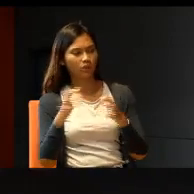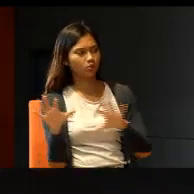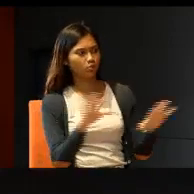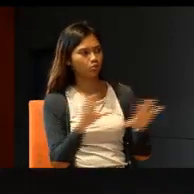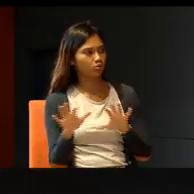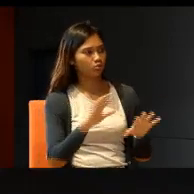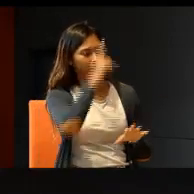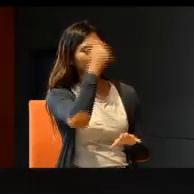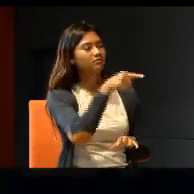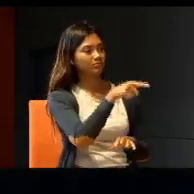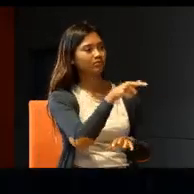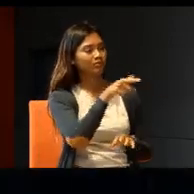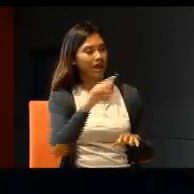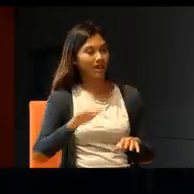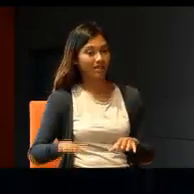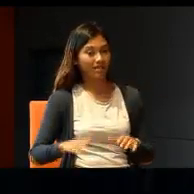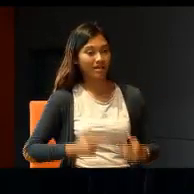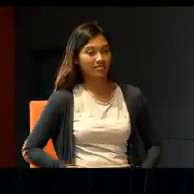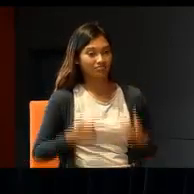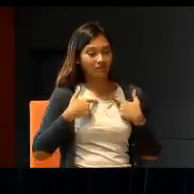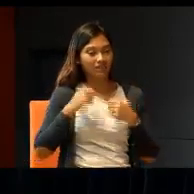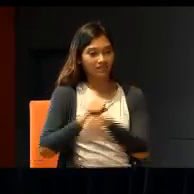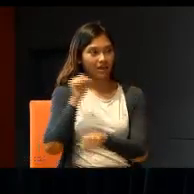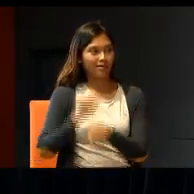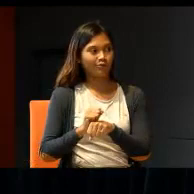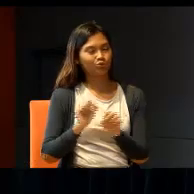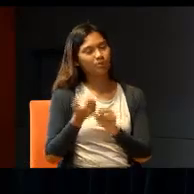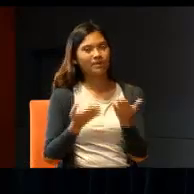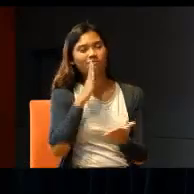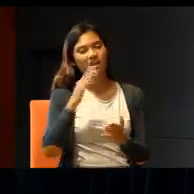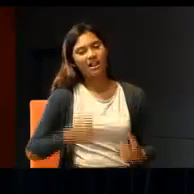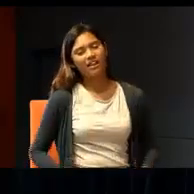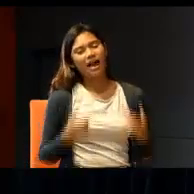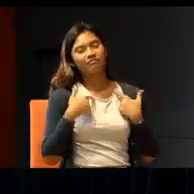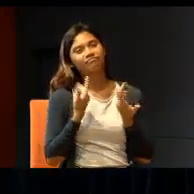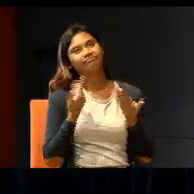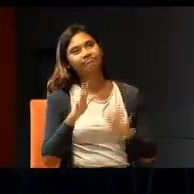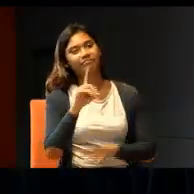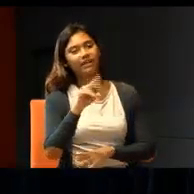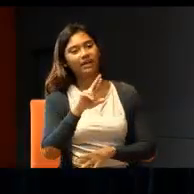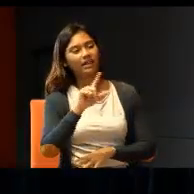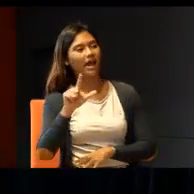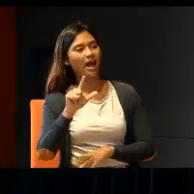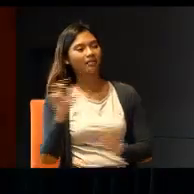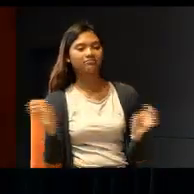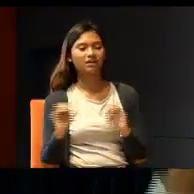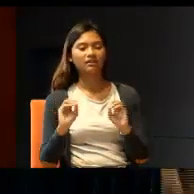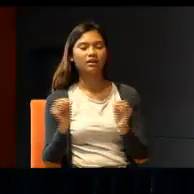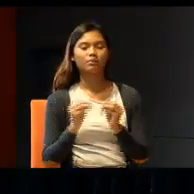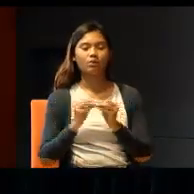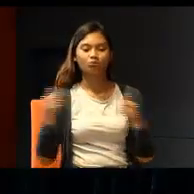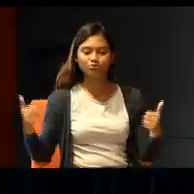four years in Singapore. So maybe life is getting dull, and there's nothing to challenge his